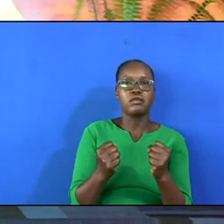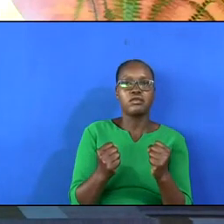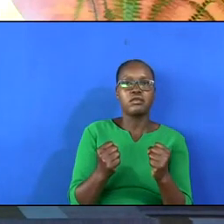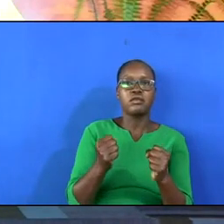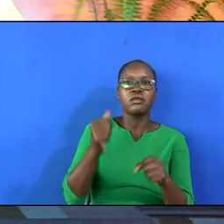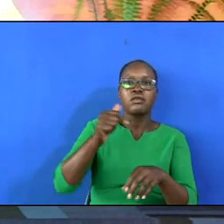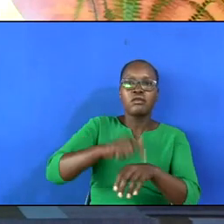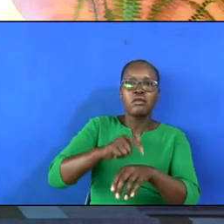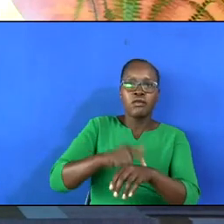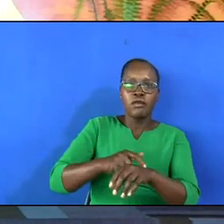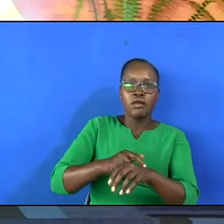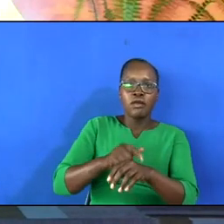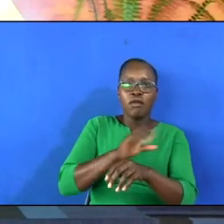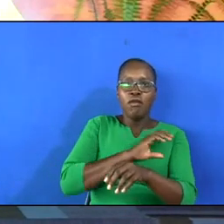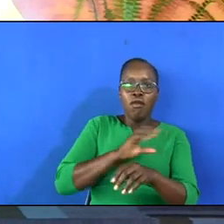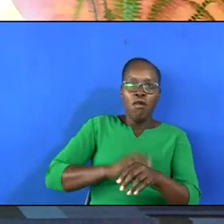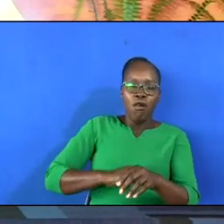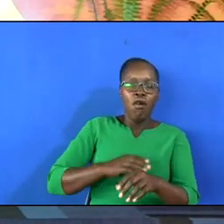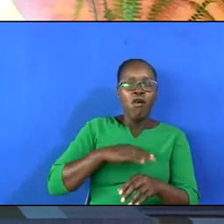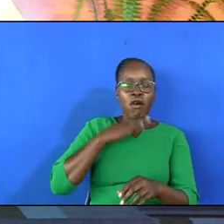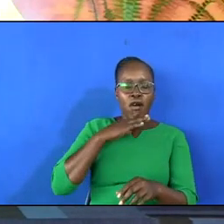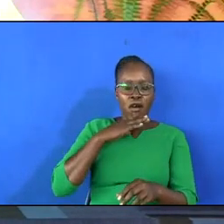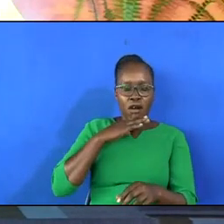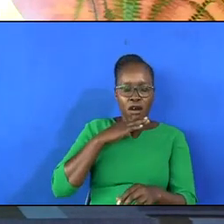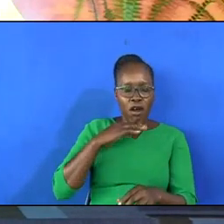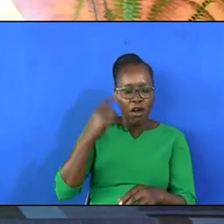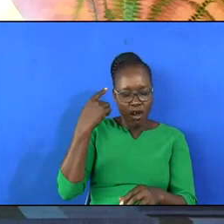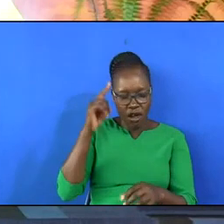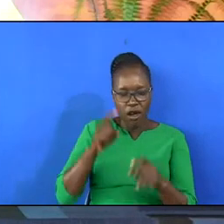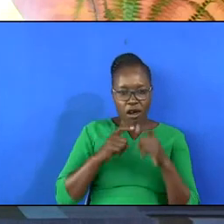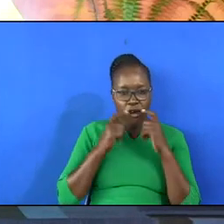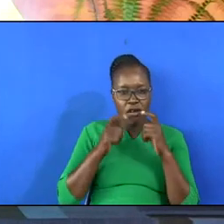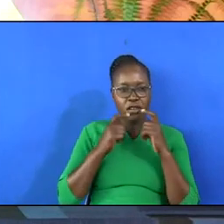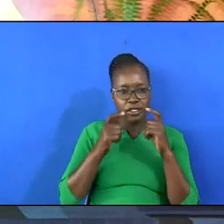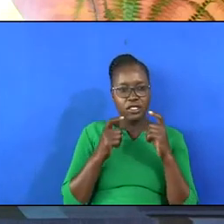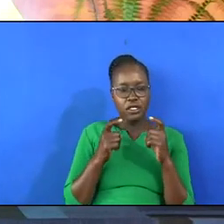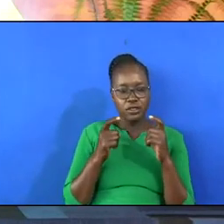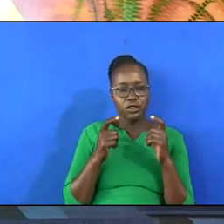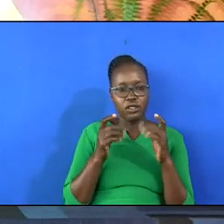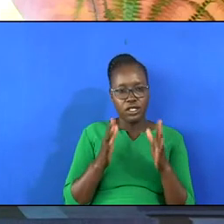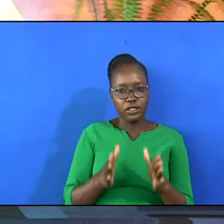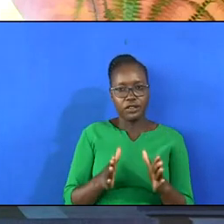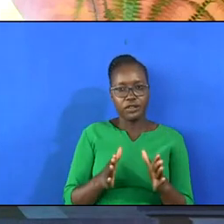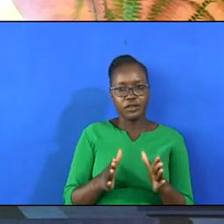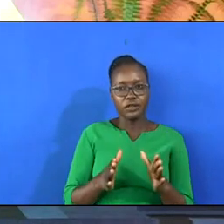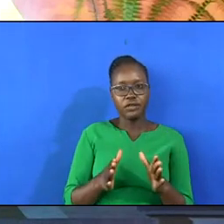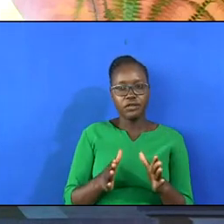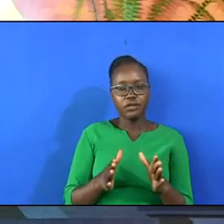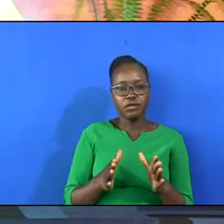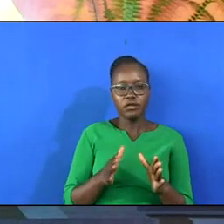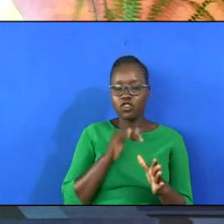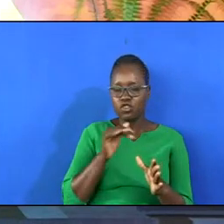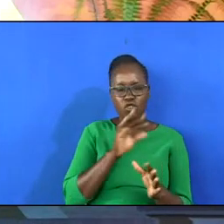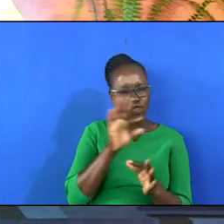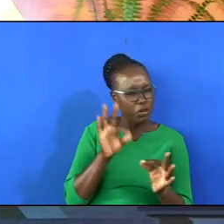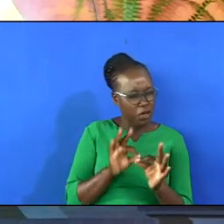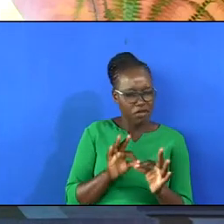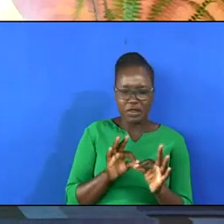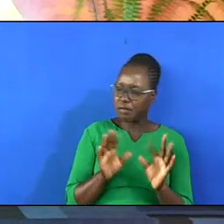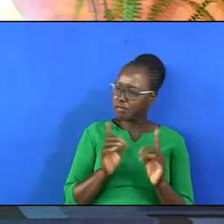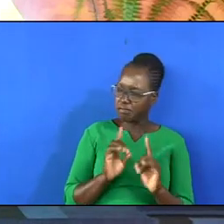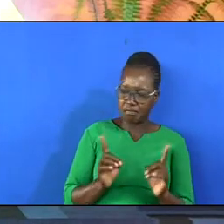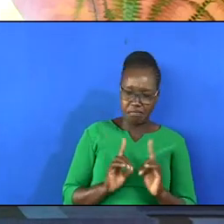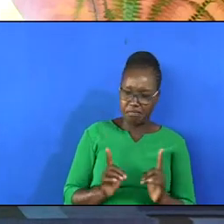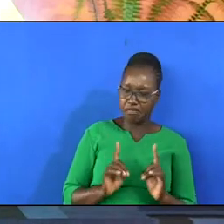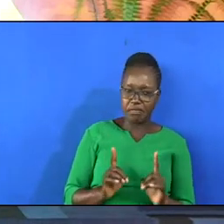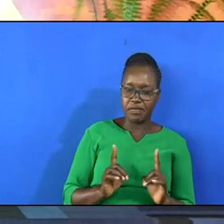In due time, Christ died, not for the perfect. Look at verse 6 at